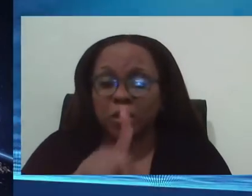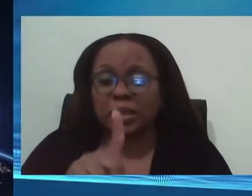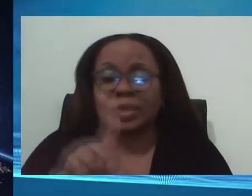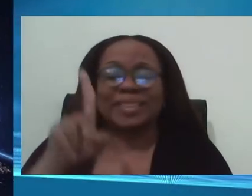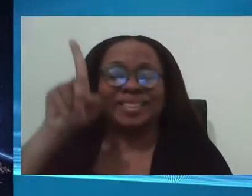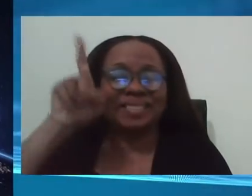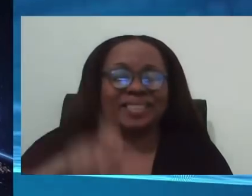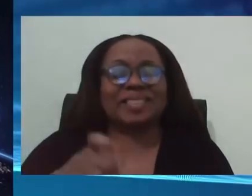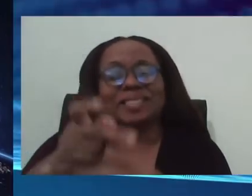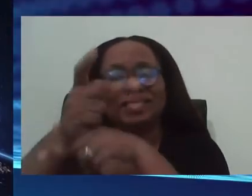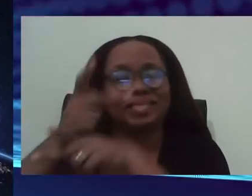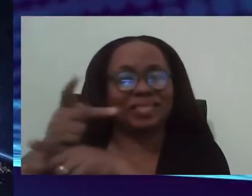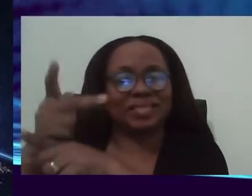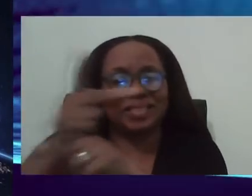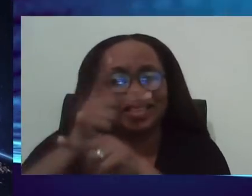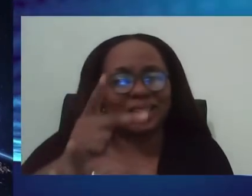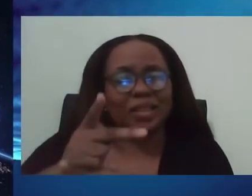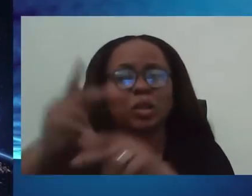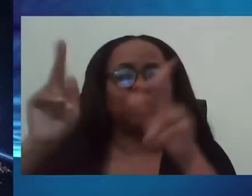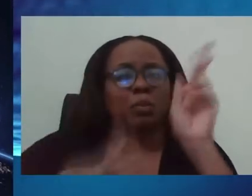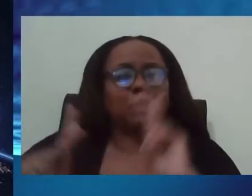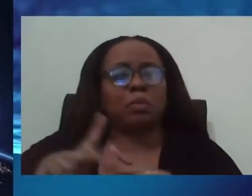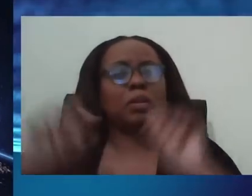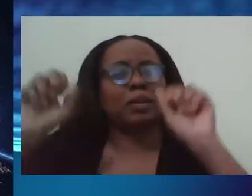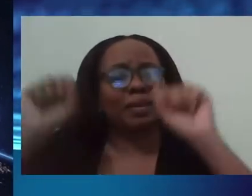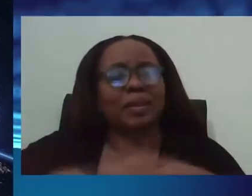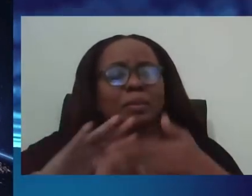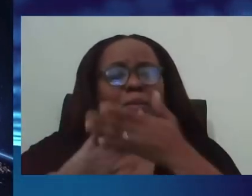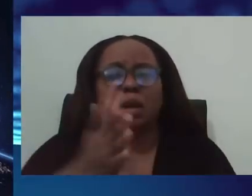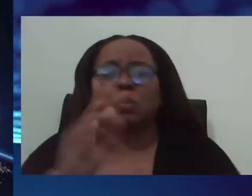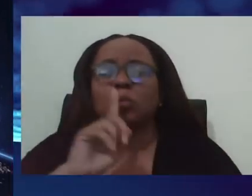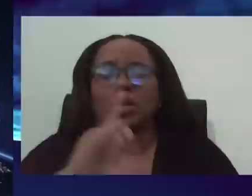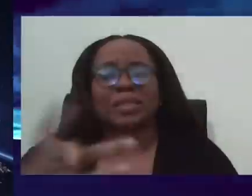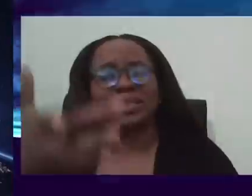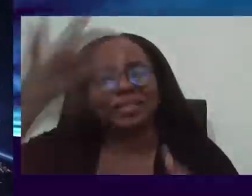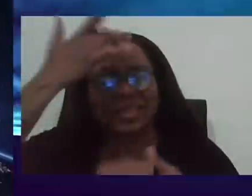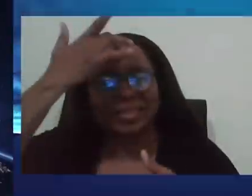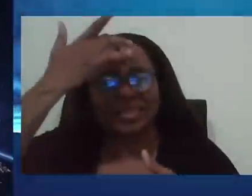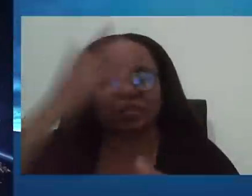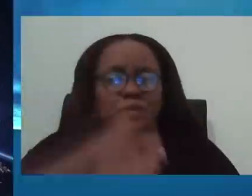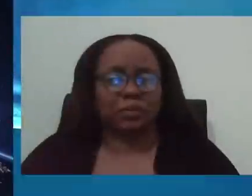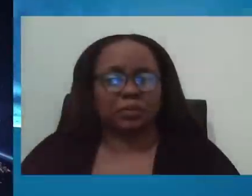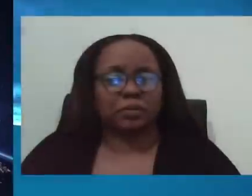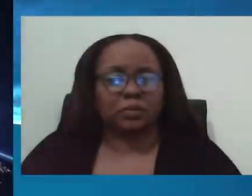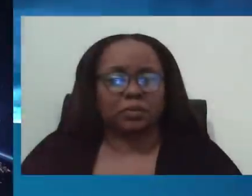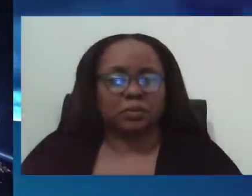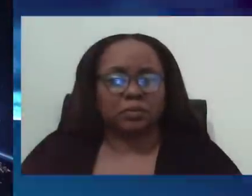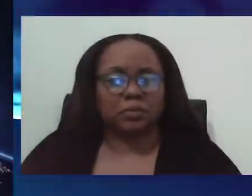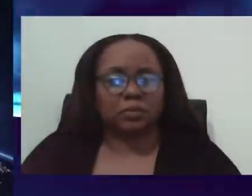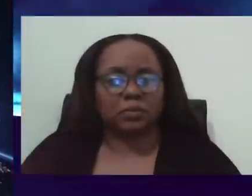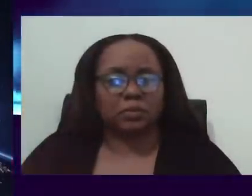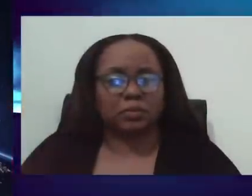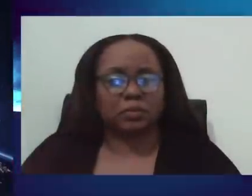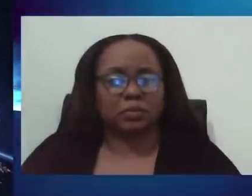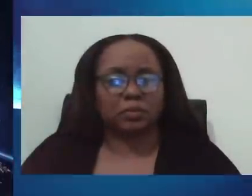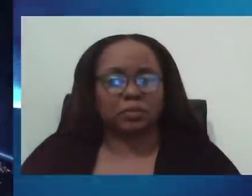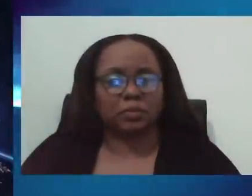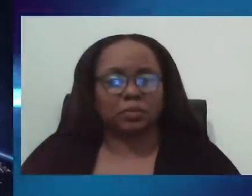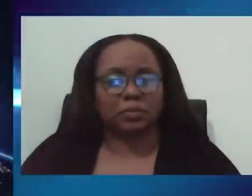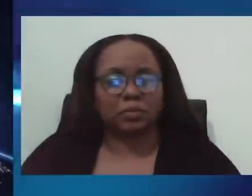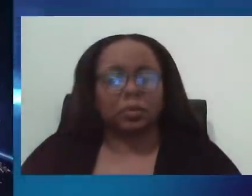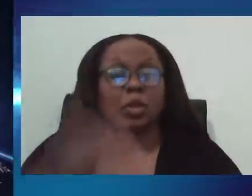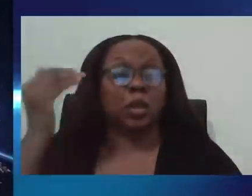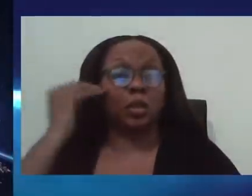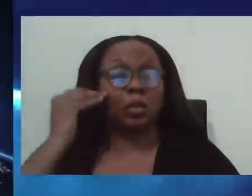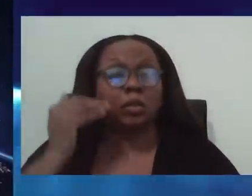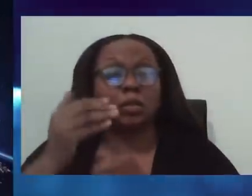who can potentially get very ill. Because we know that there's a very small percentage of persons who are in quarantine